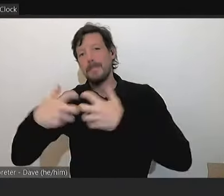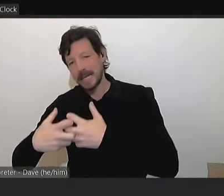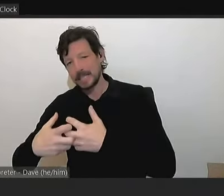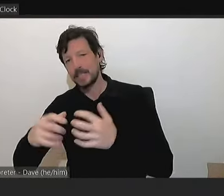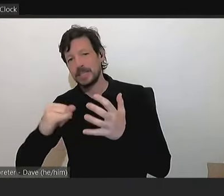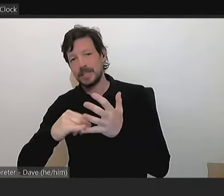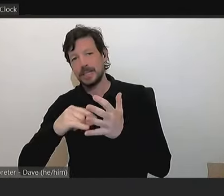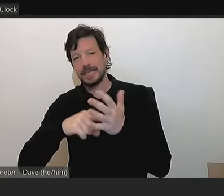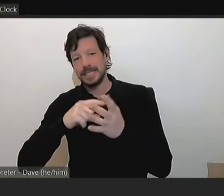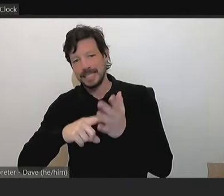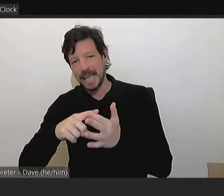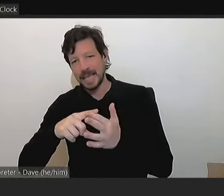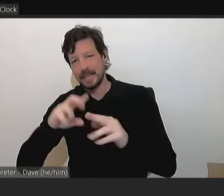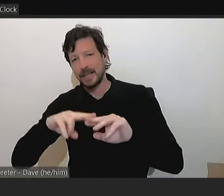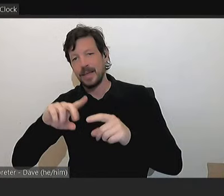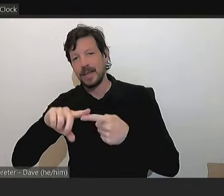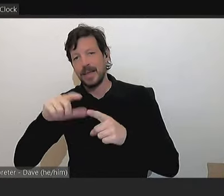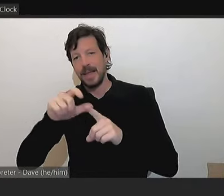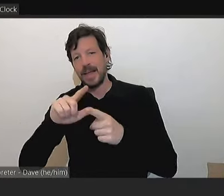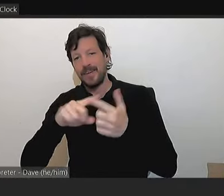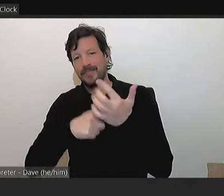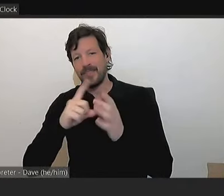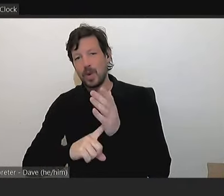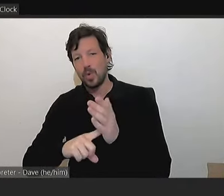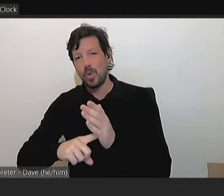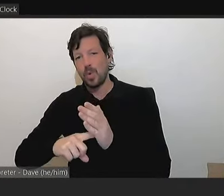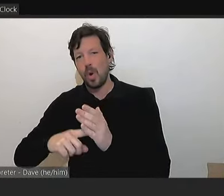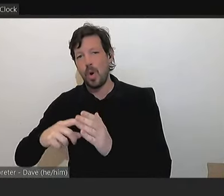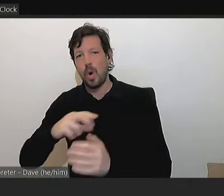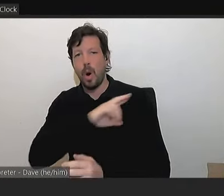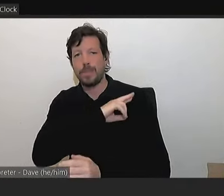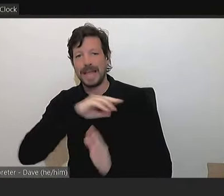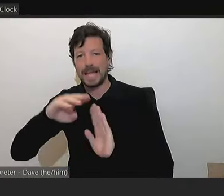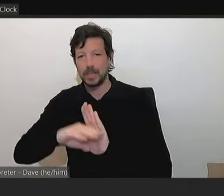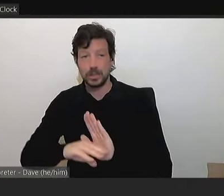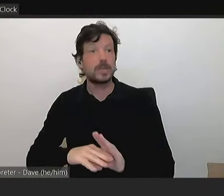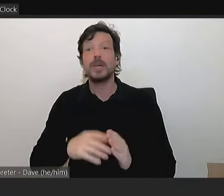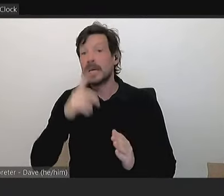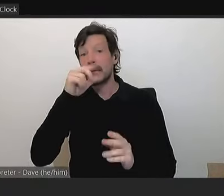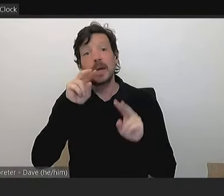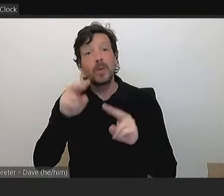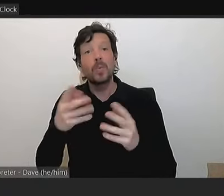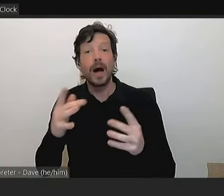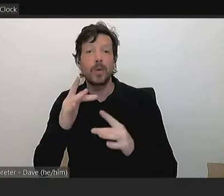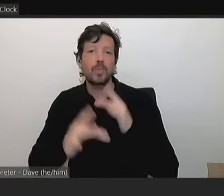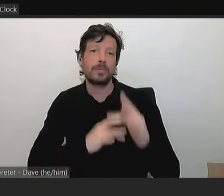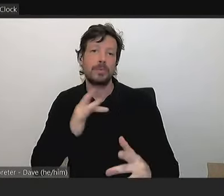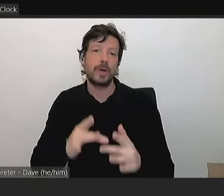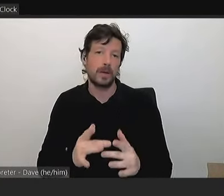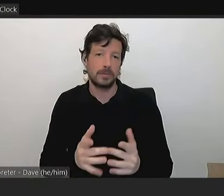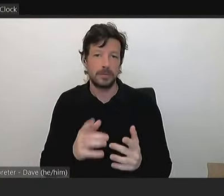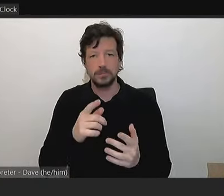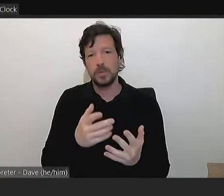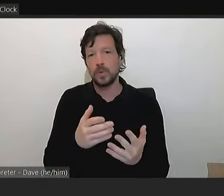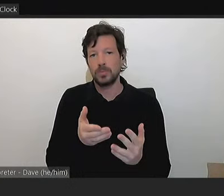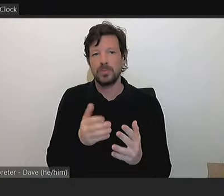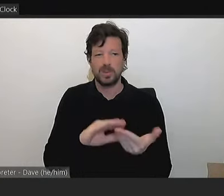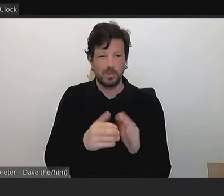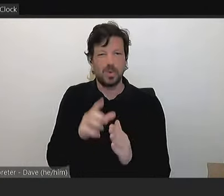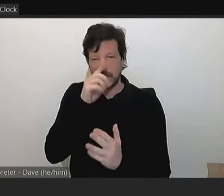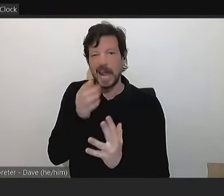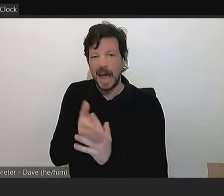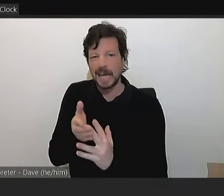And that's available on our website, so community can certainly access it. Thank you. Thank you, Rachel.